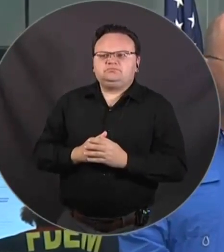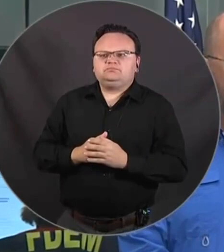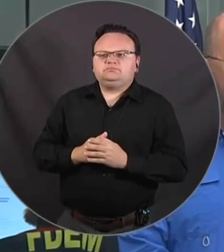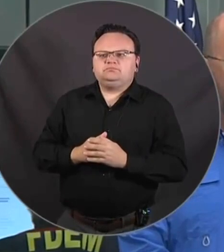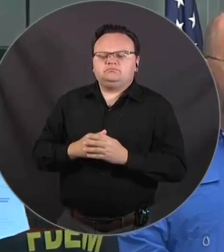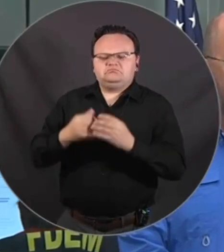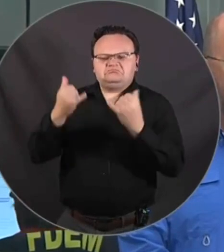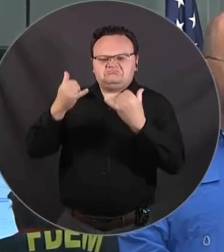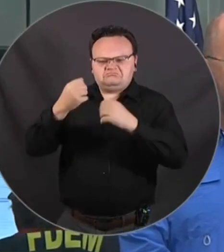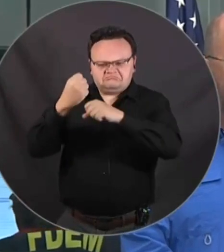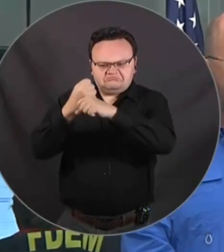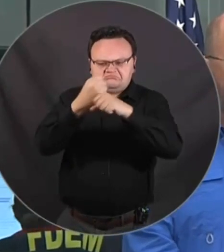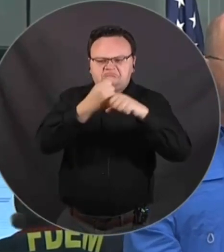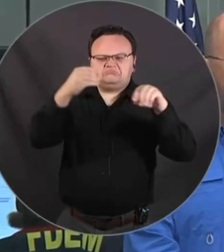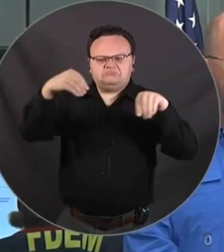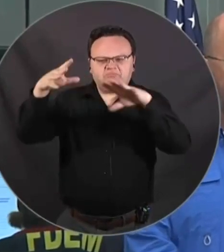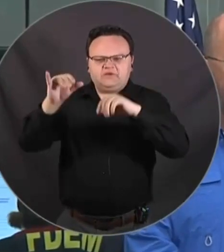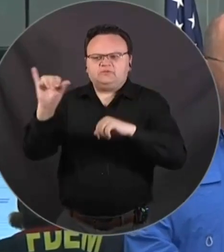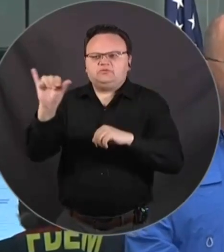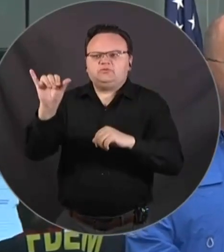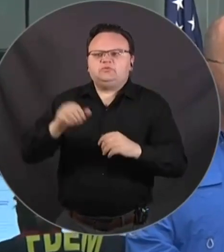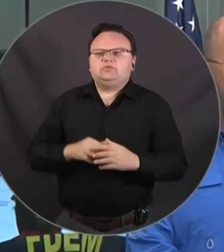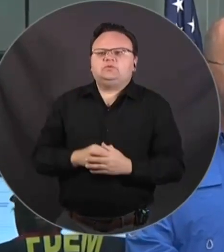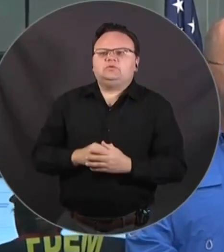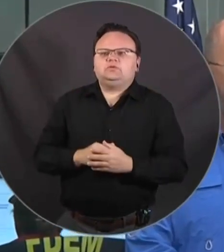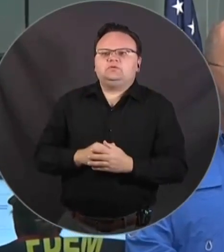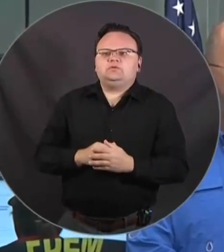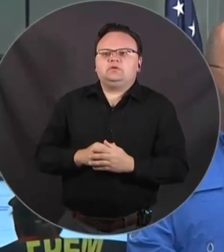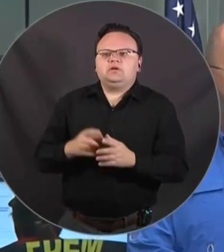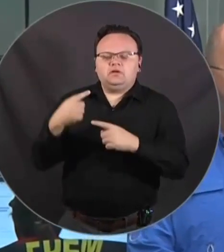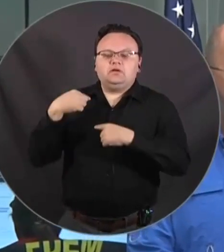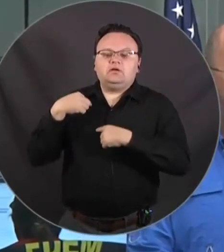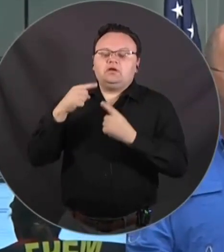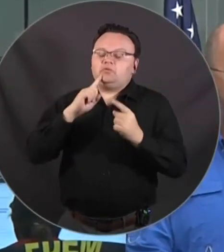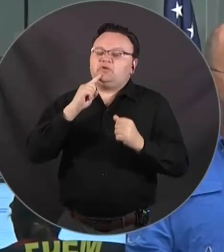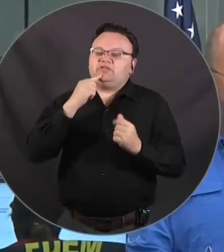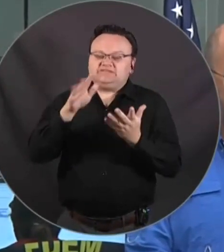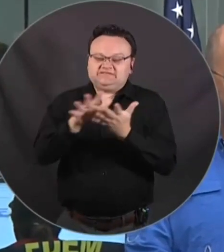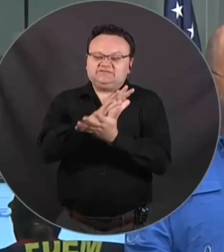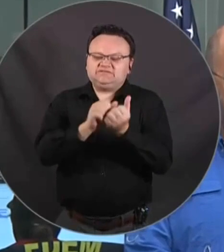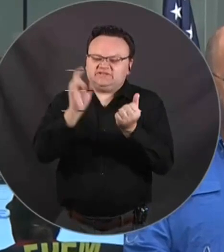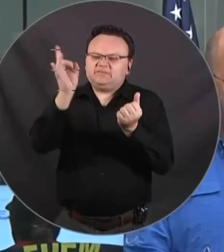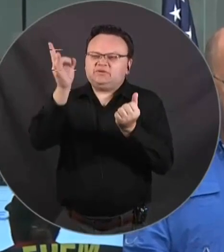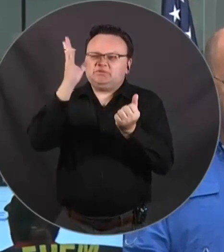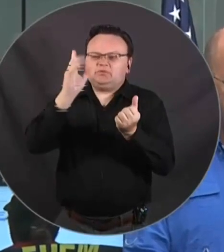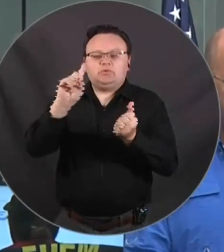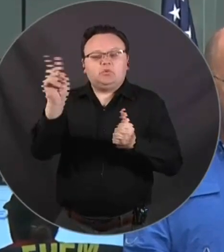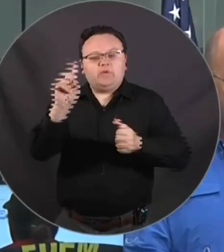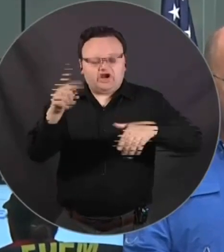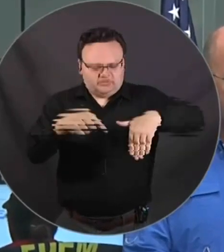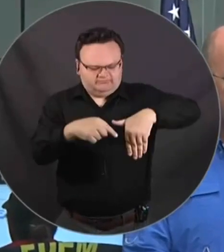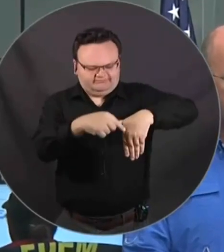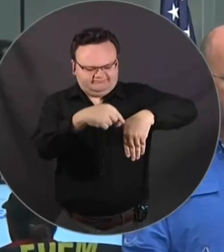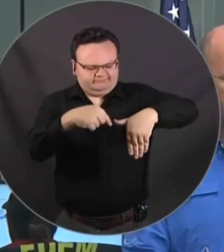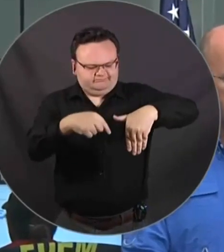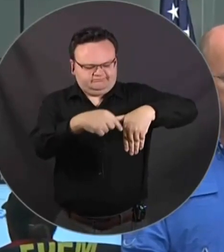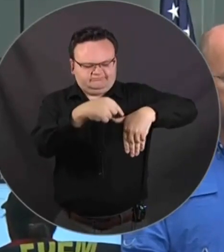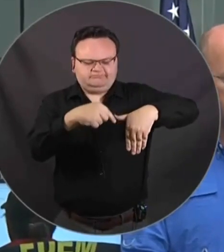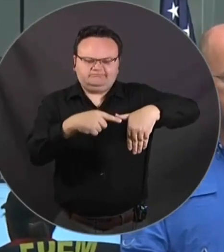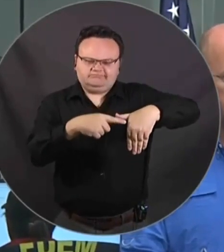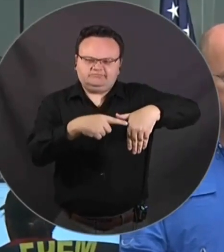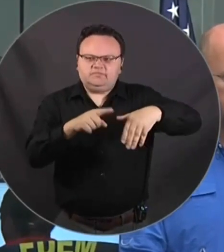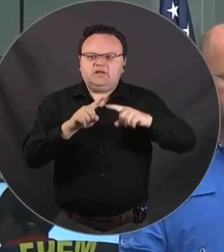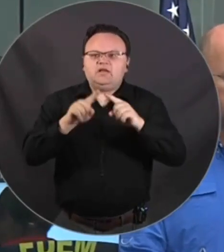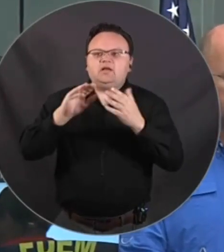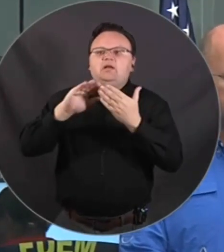restoration efforts. There has been significant damage, particularly along Florida's Big Ben, but the community